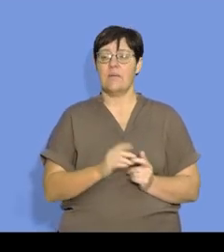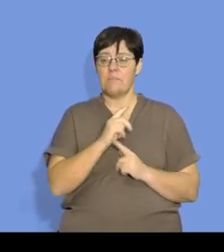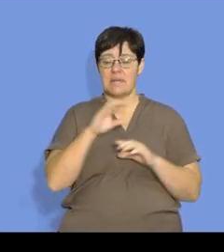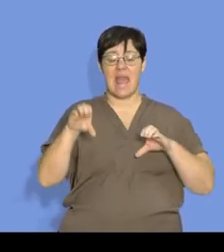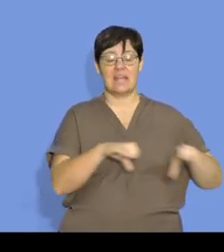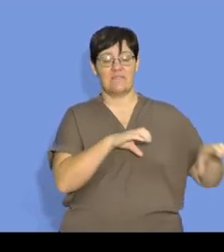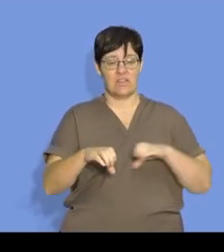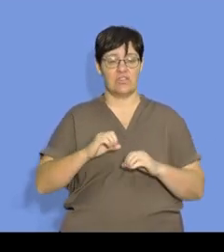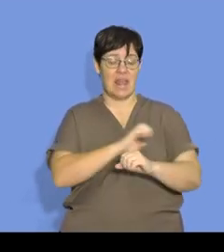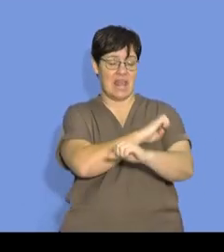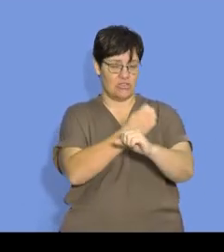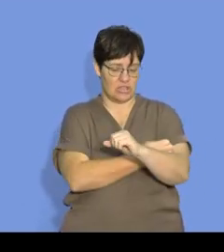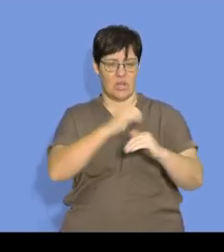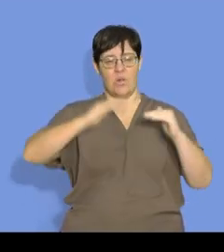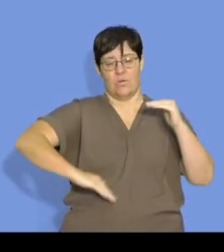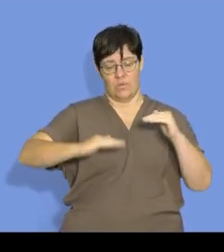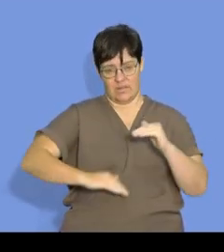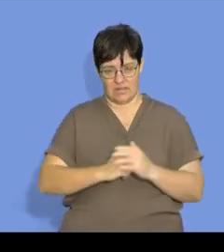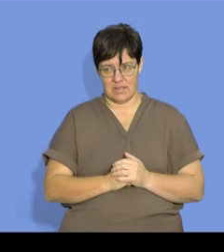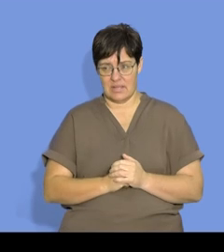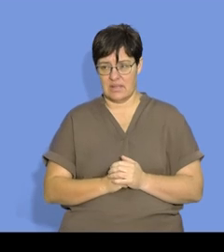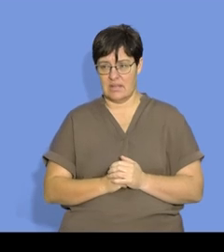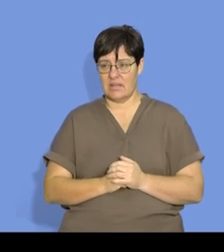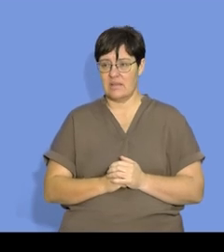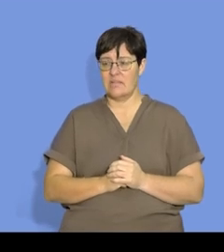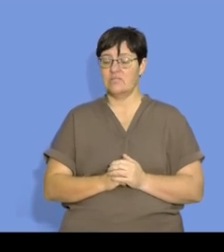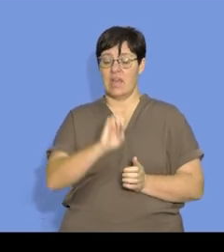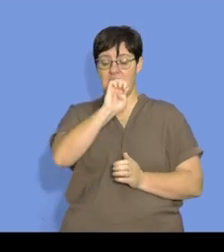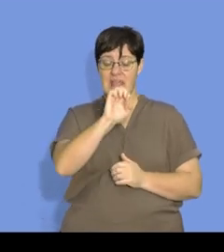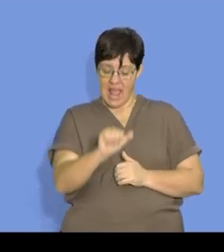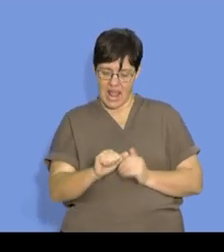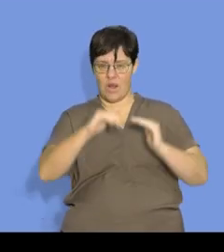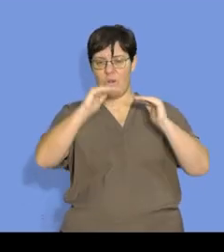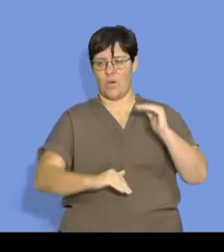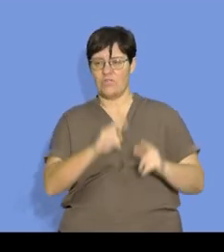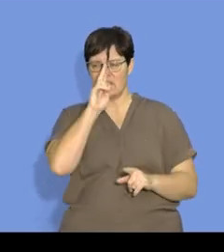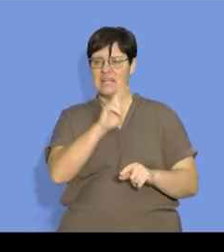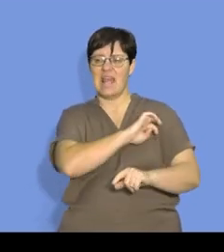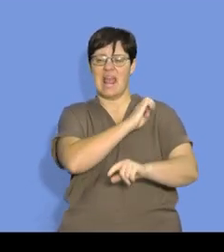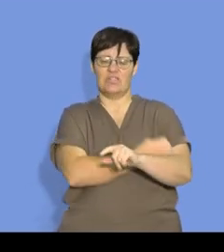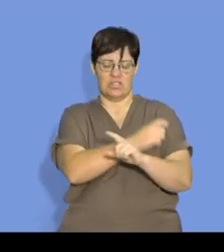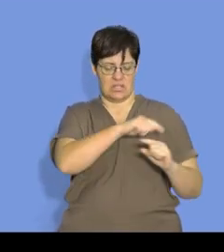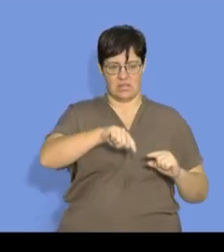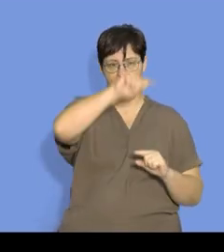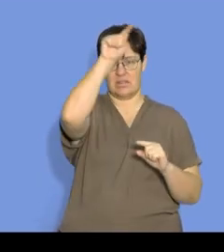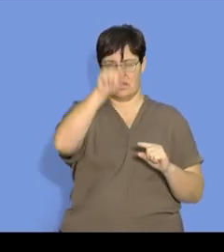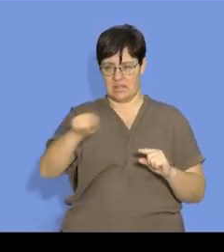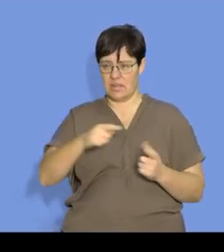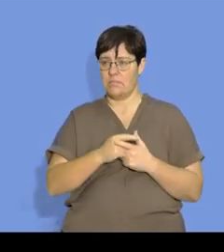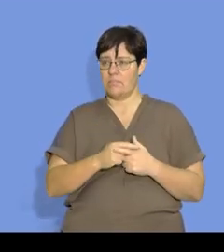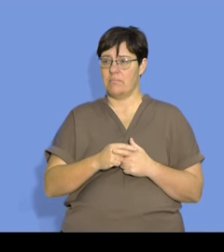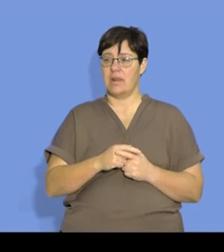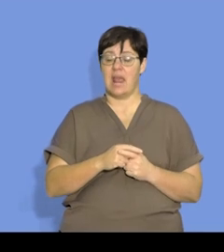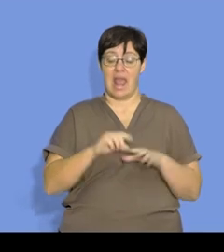said it lowers the activation energy. If we can just look at an energy profile, if that is